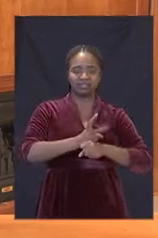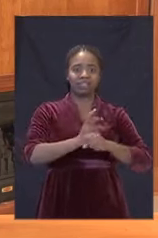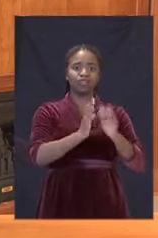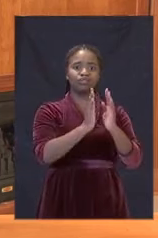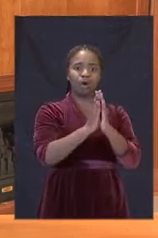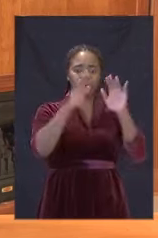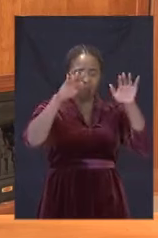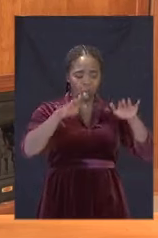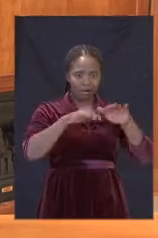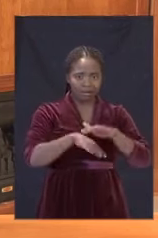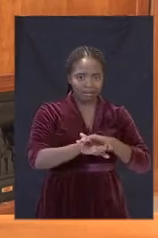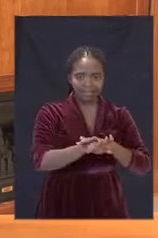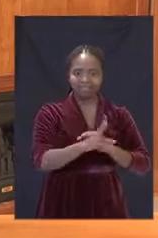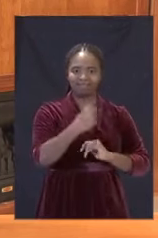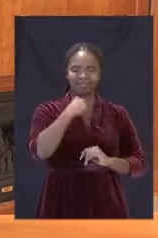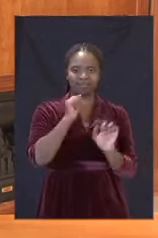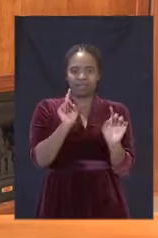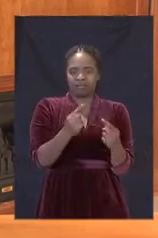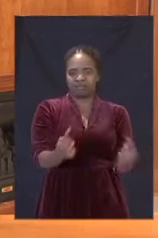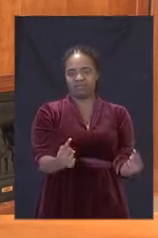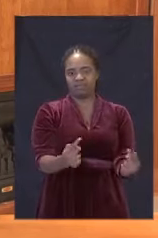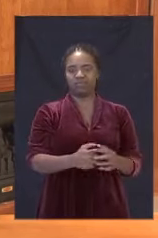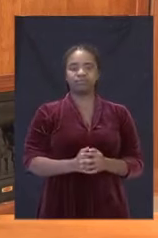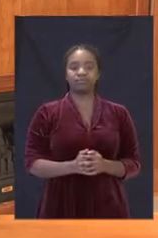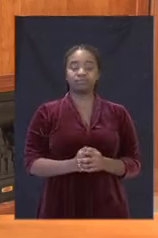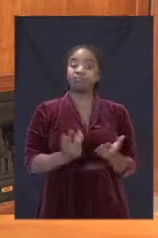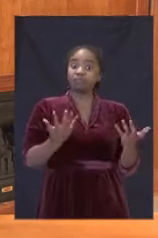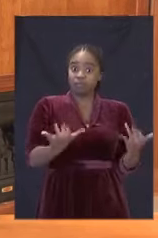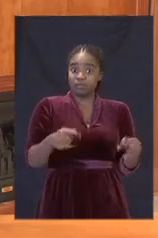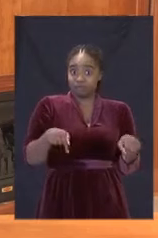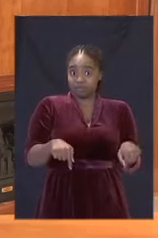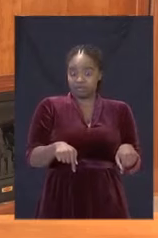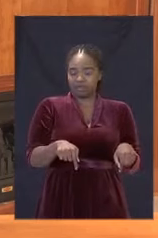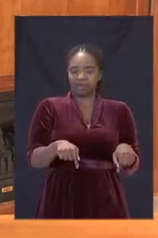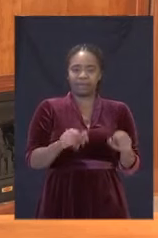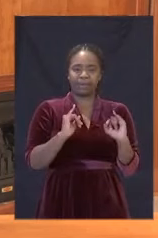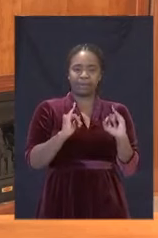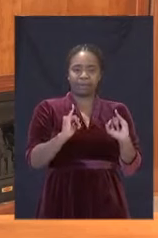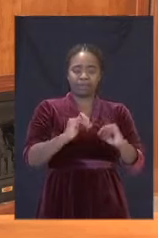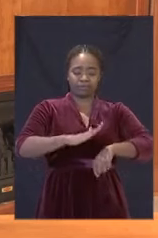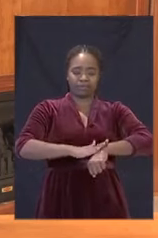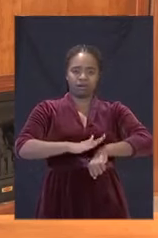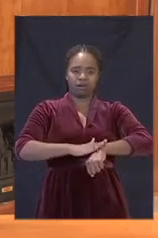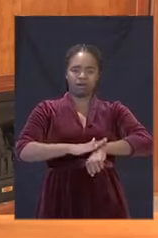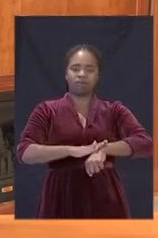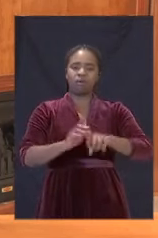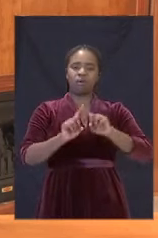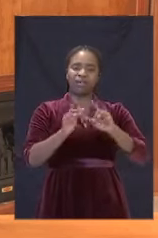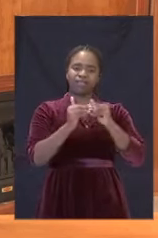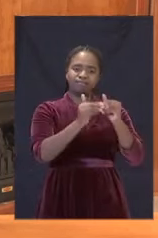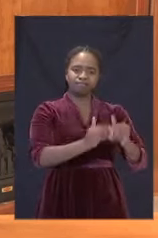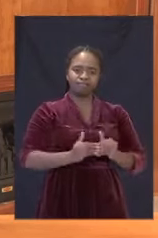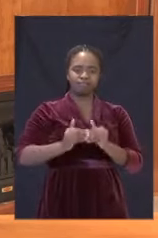services. Yet, even at this time of crisis, we have cared for each other,